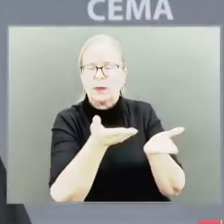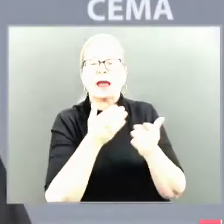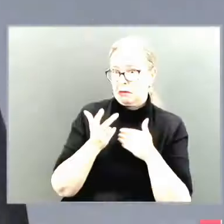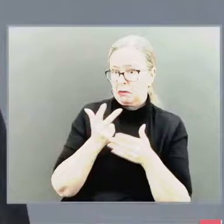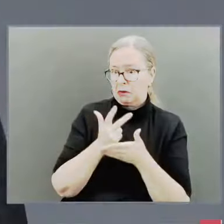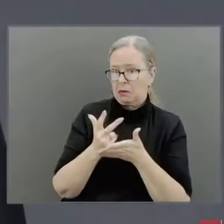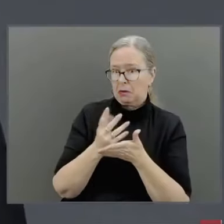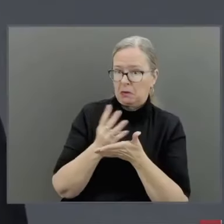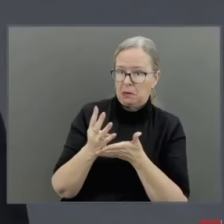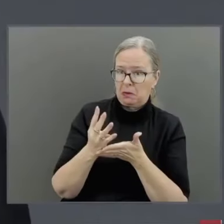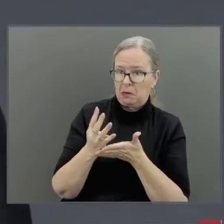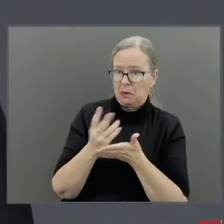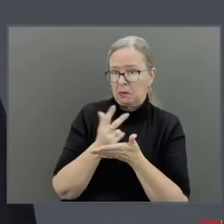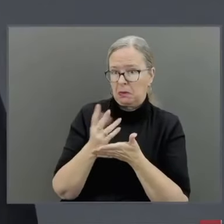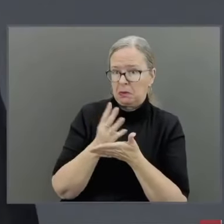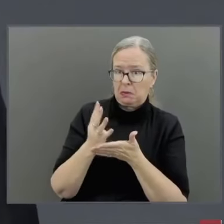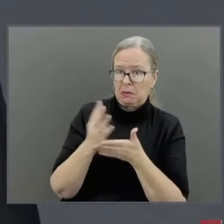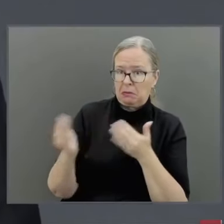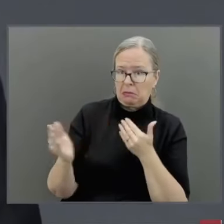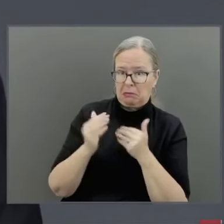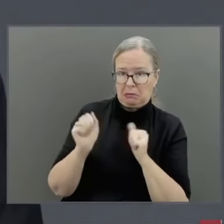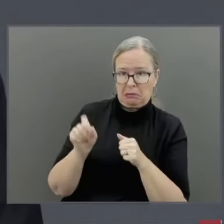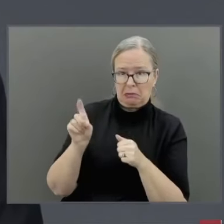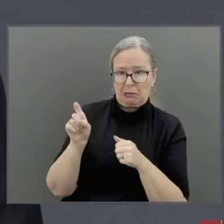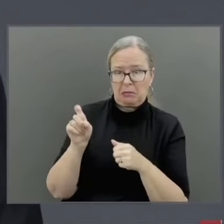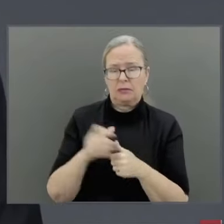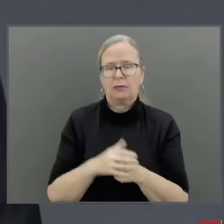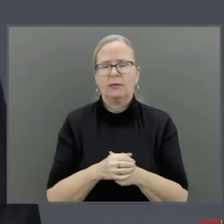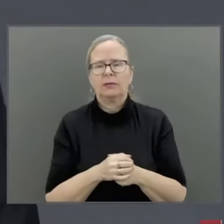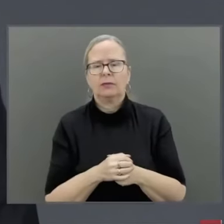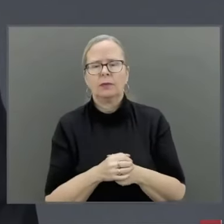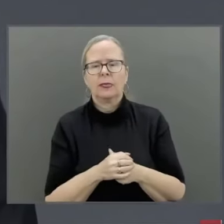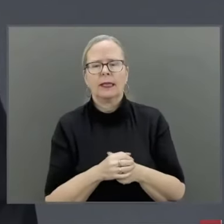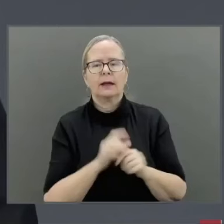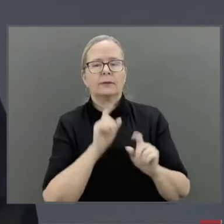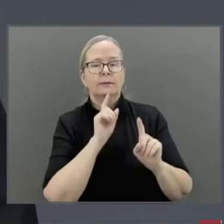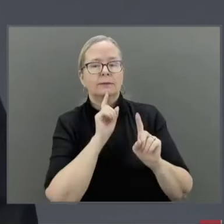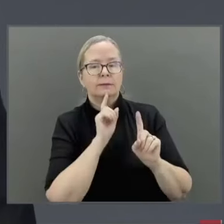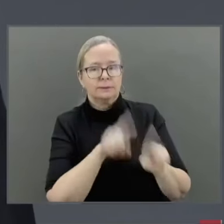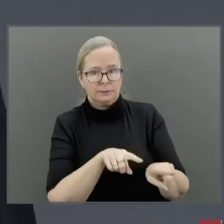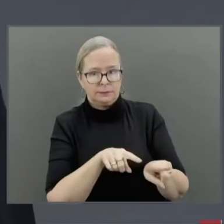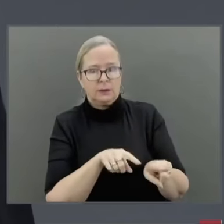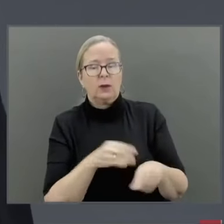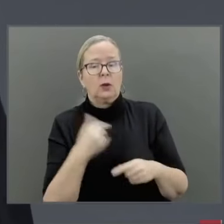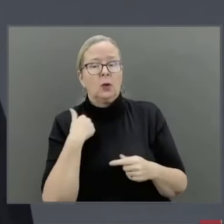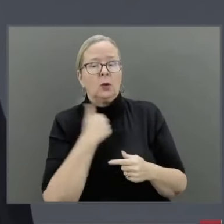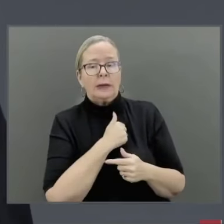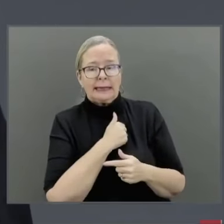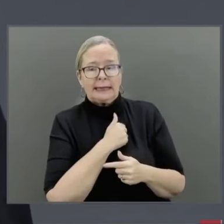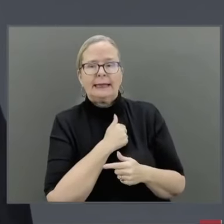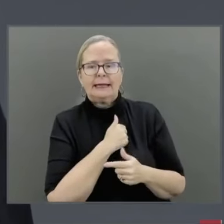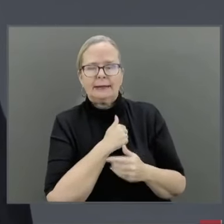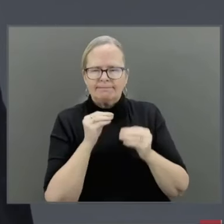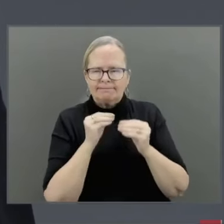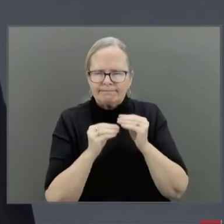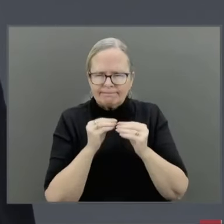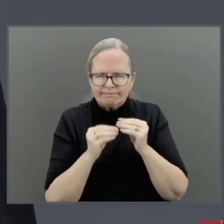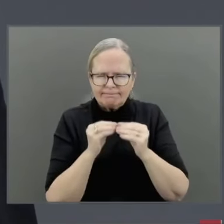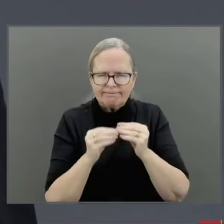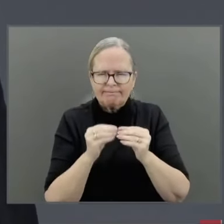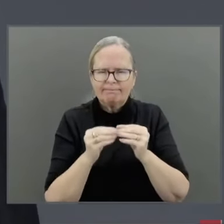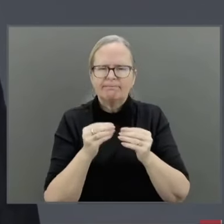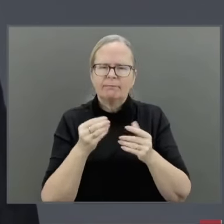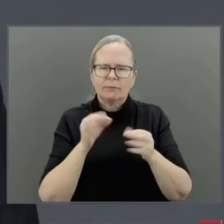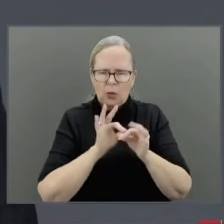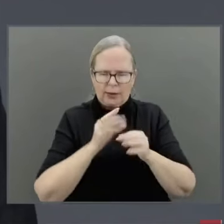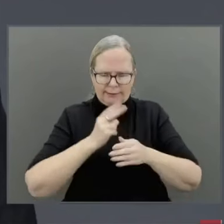quickly. Every day that we work through this repair we get more confident in the timeline. We've exposed all of the pipe. The five